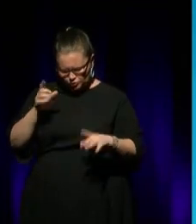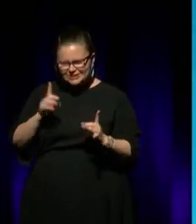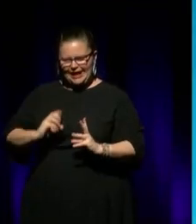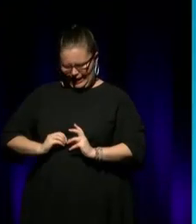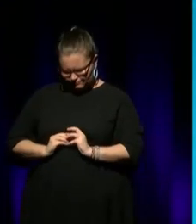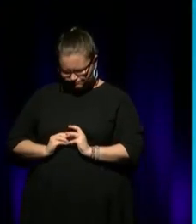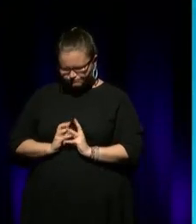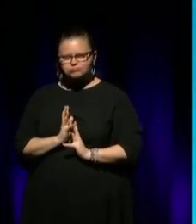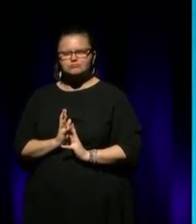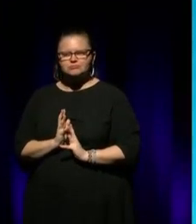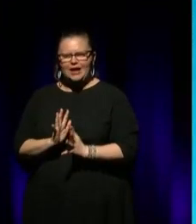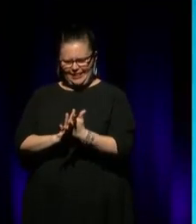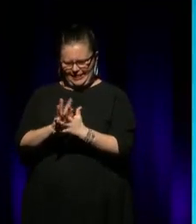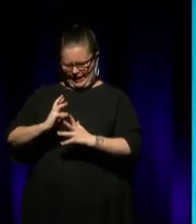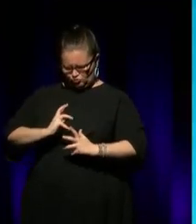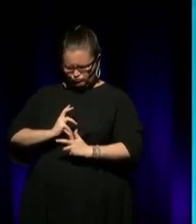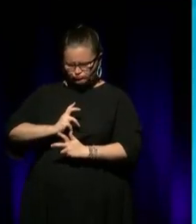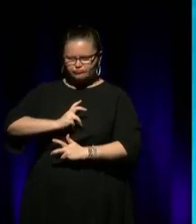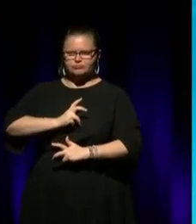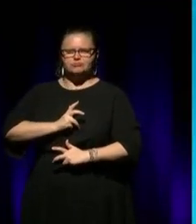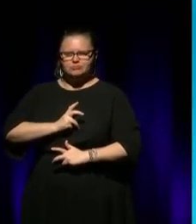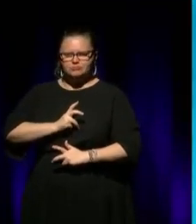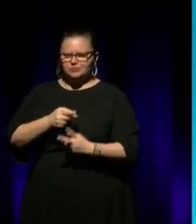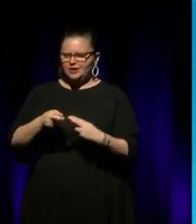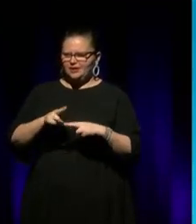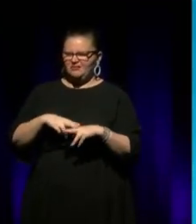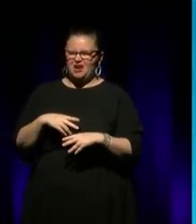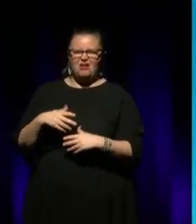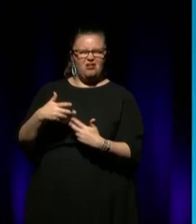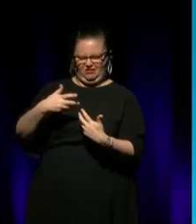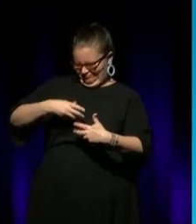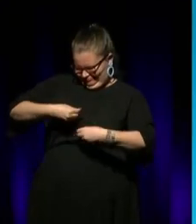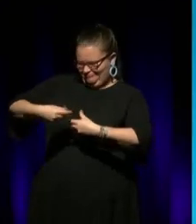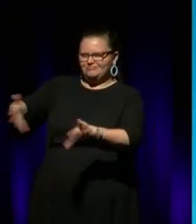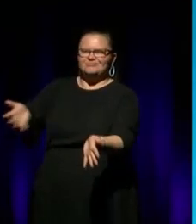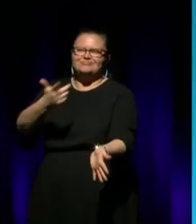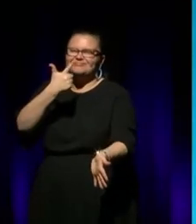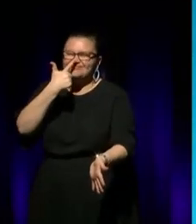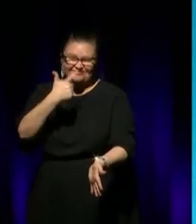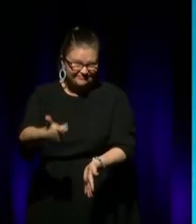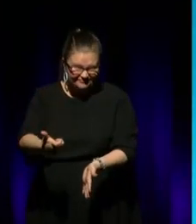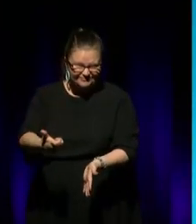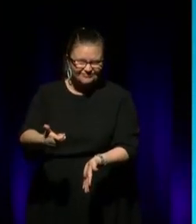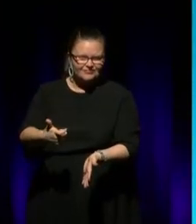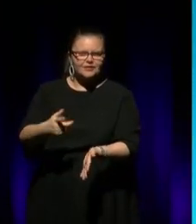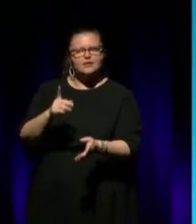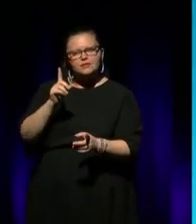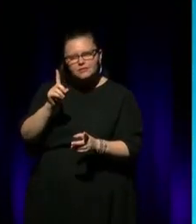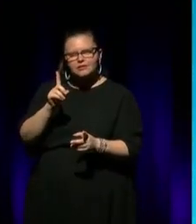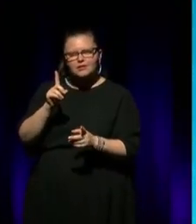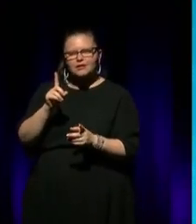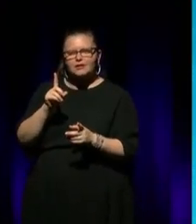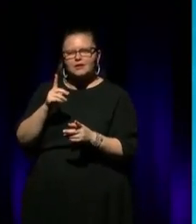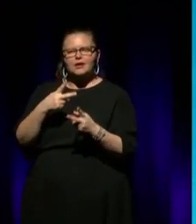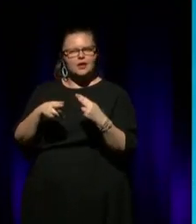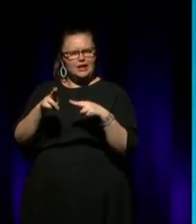you want to shape it. You know? If you want to disrespect it and let it all go, well, good luck. You know? But if you... If